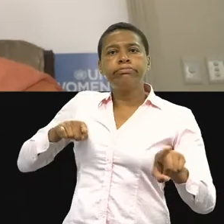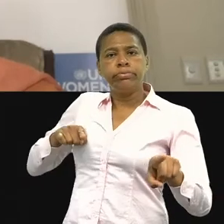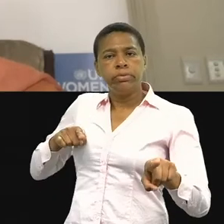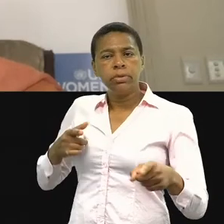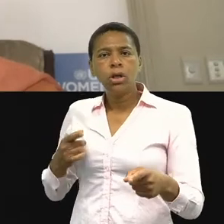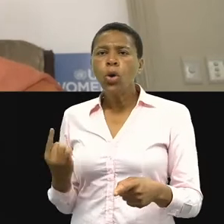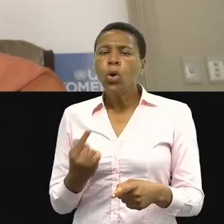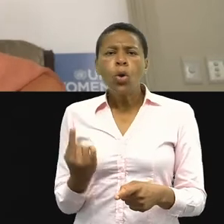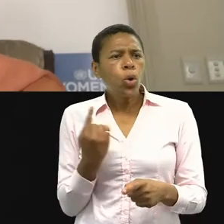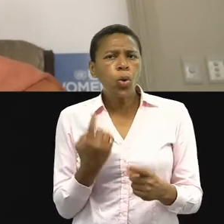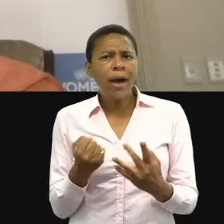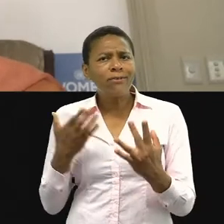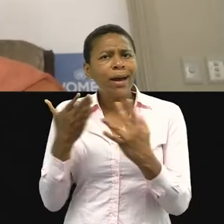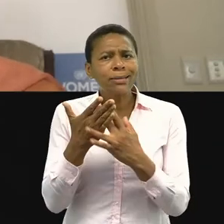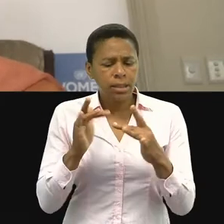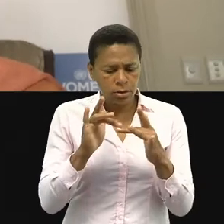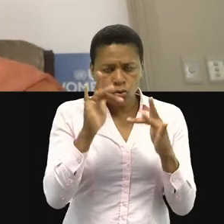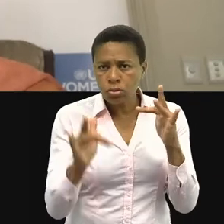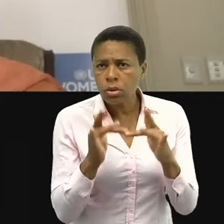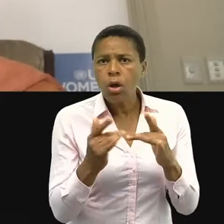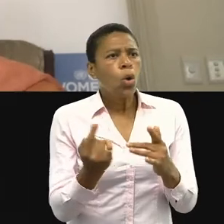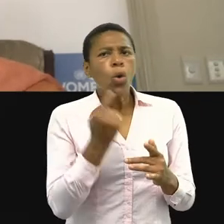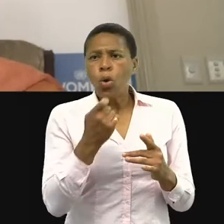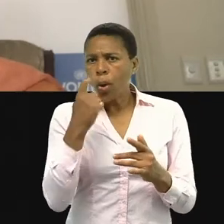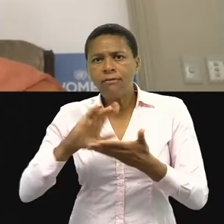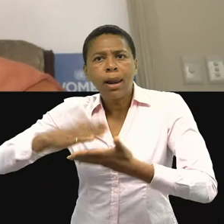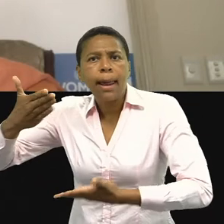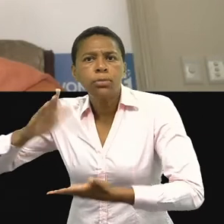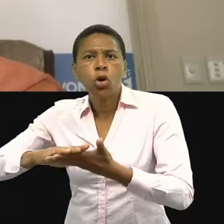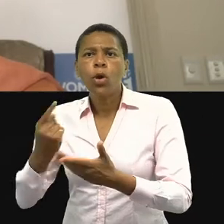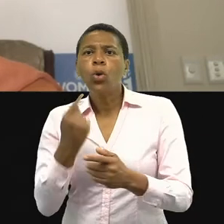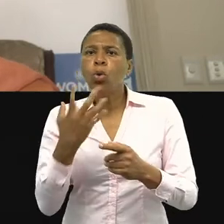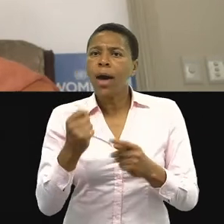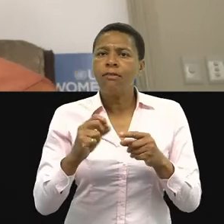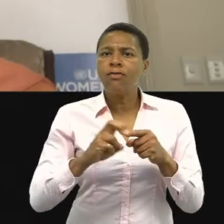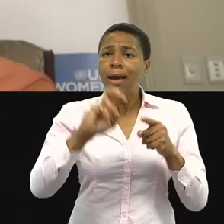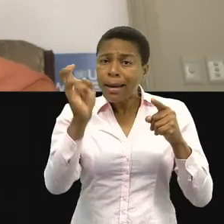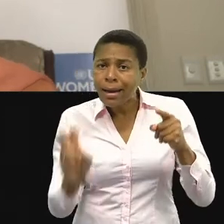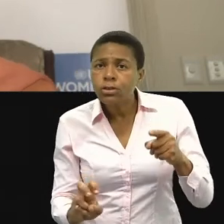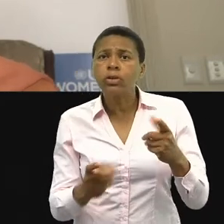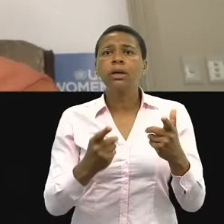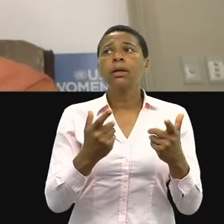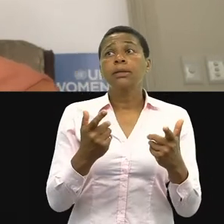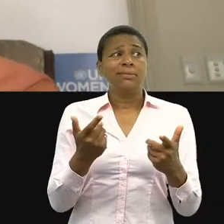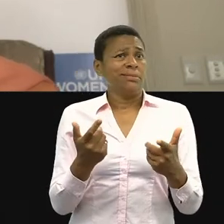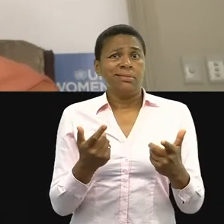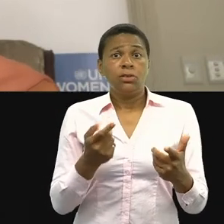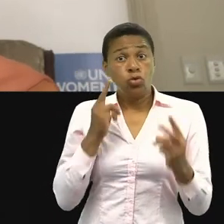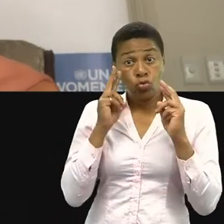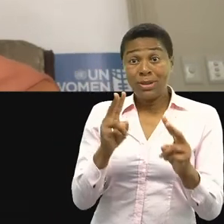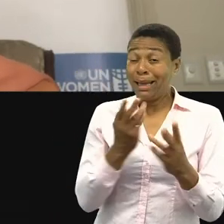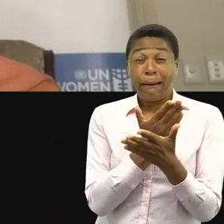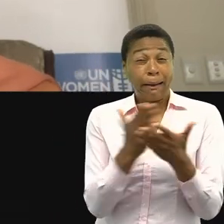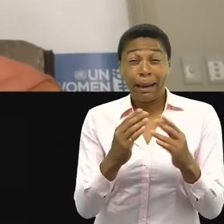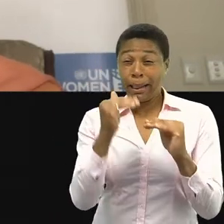machine or only one machine in our household or none at all in their communities. And so this is another huge change. I love the idea